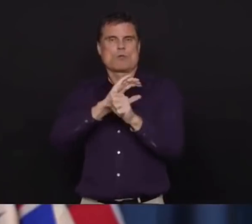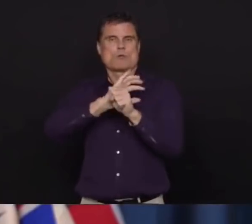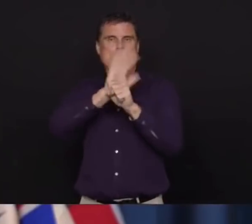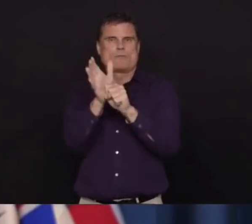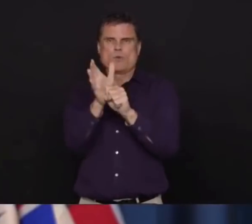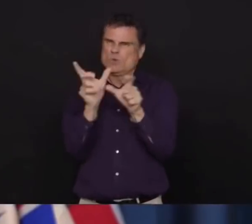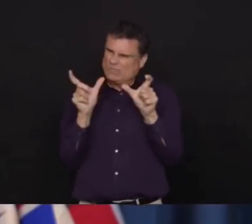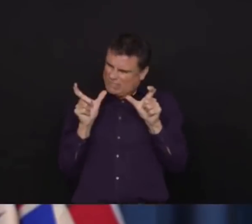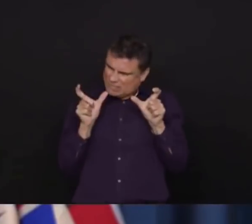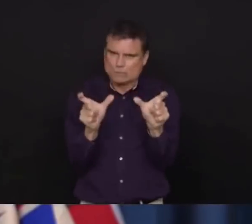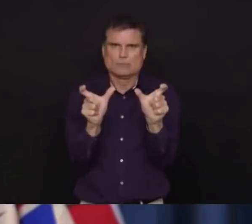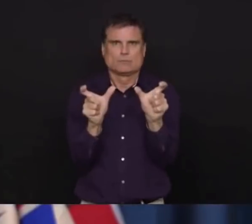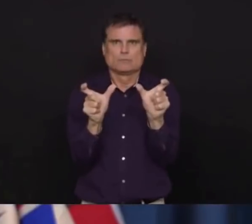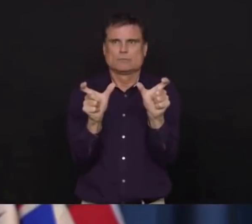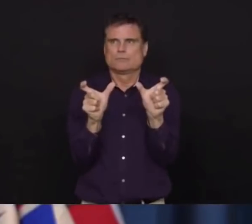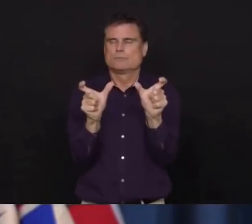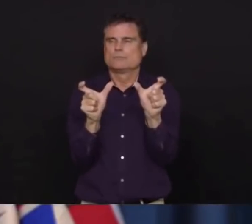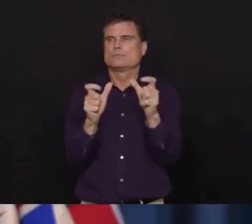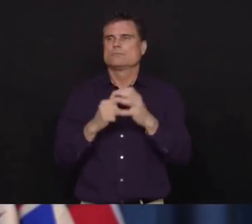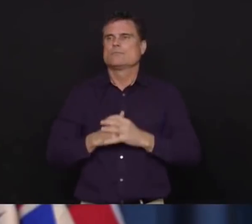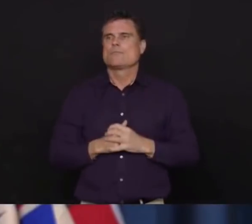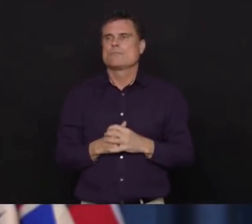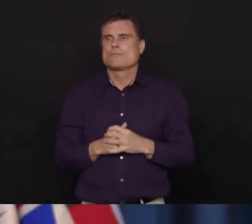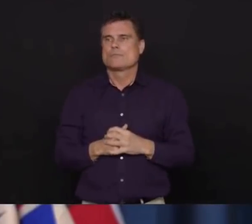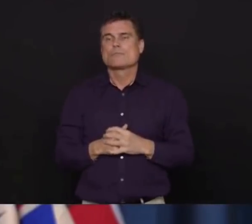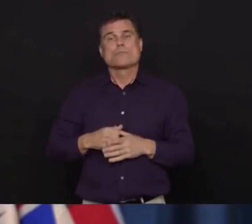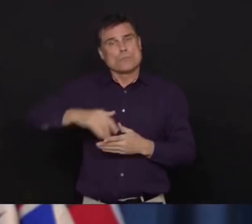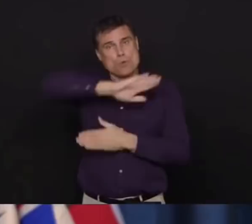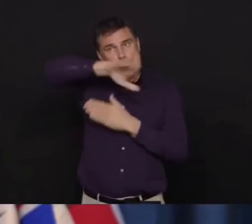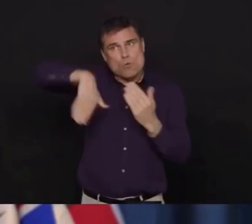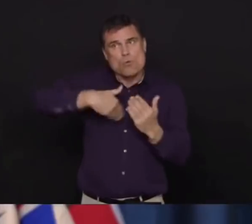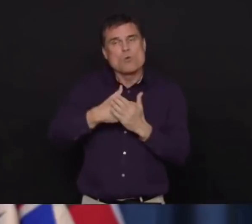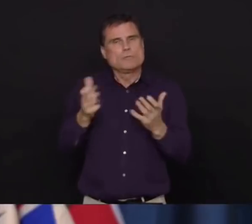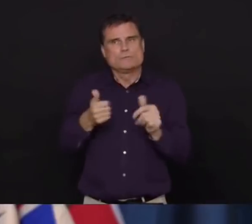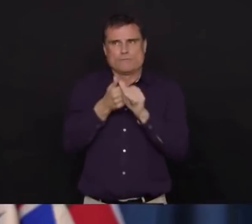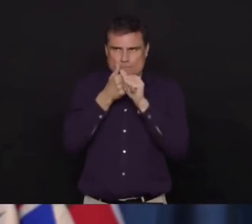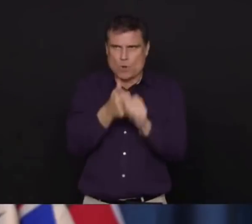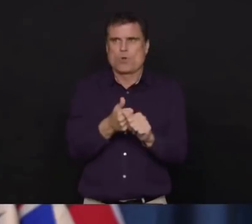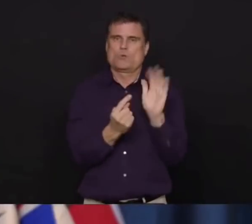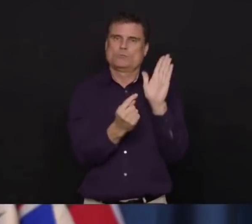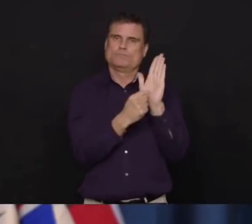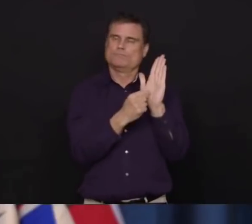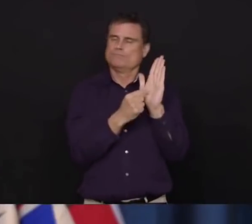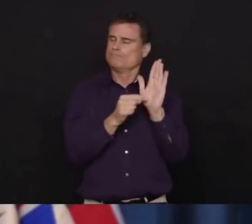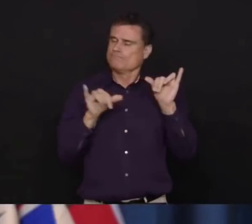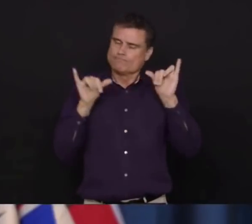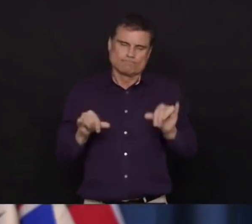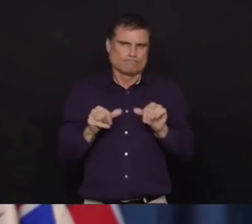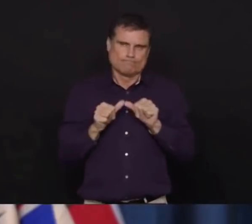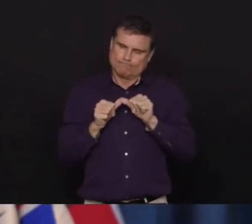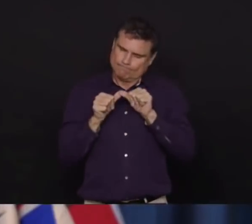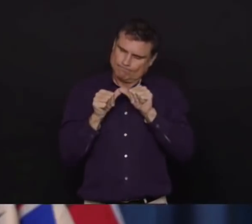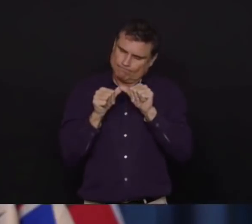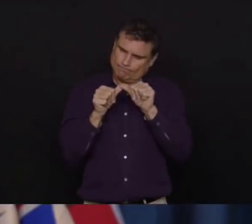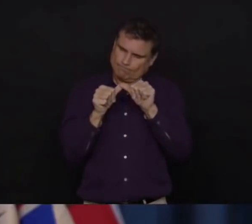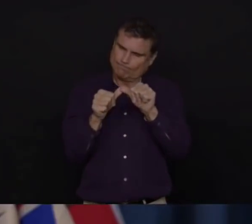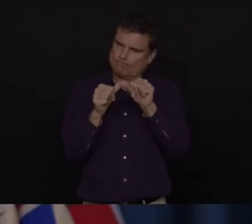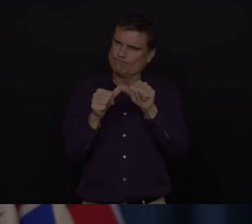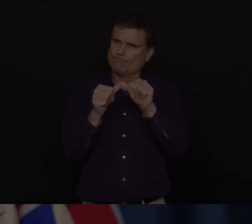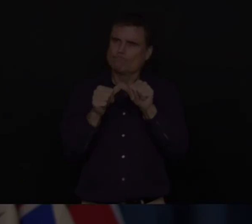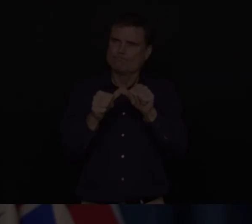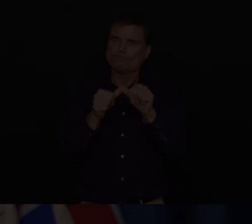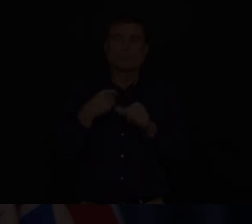continue to follow these orders and precautions that we have in place. We must do all we can to protect our families and our communities